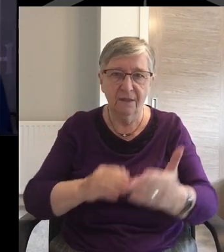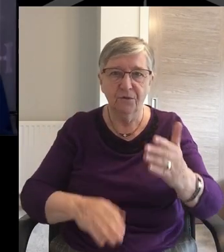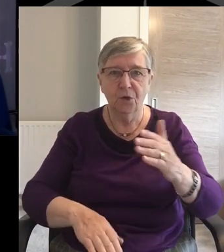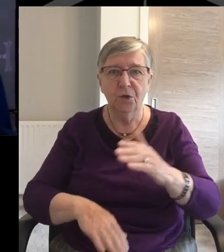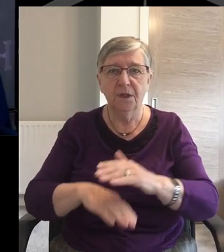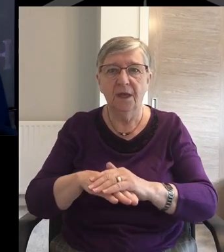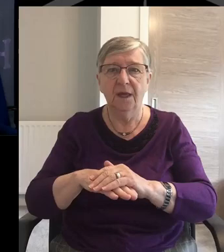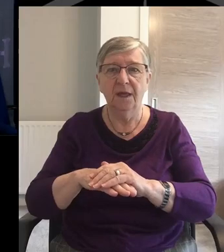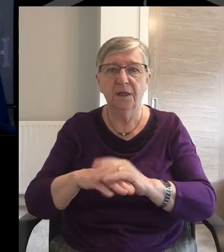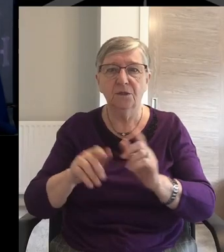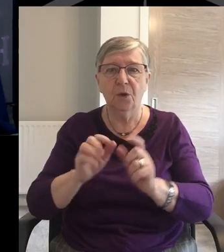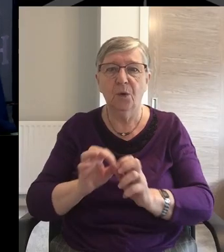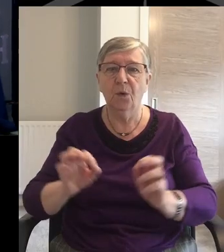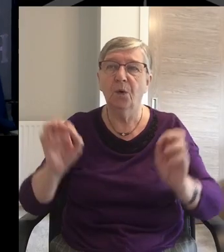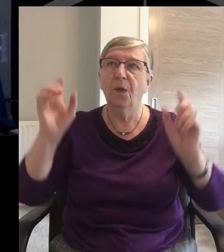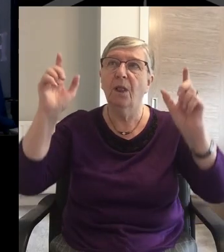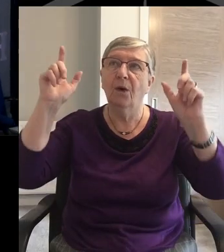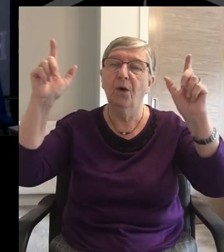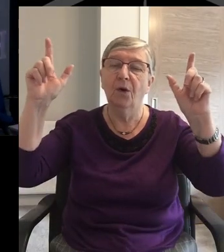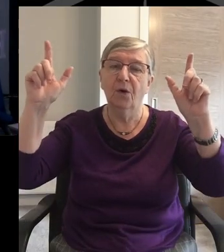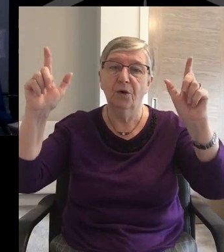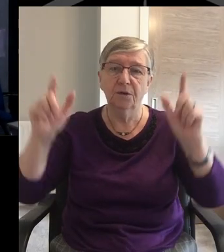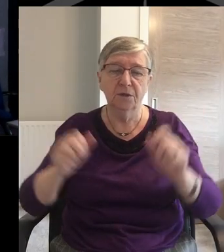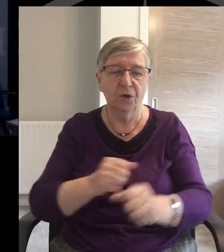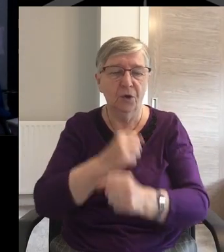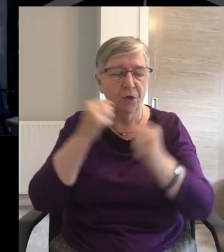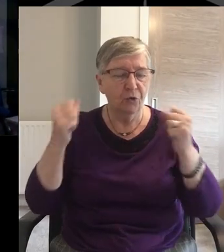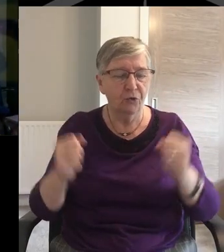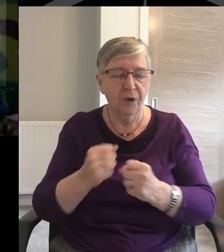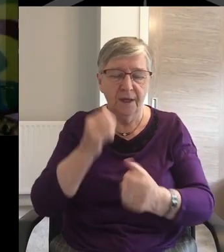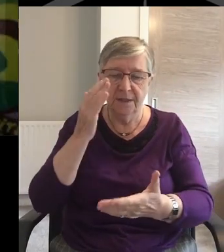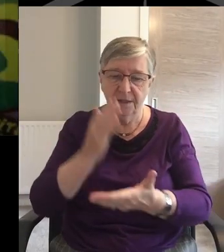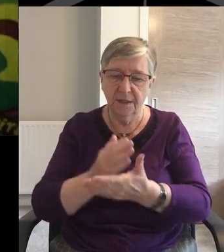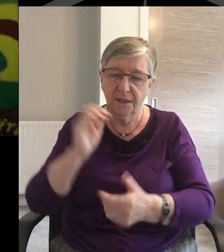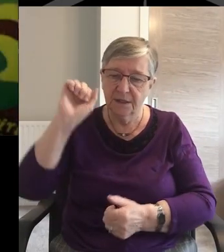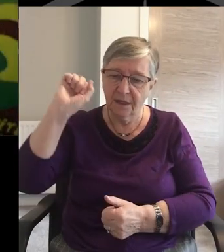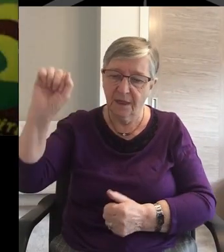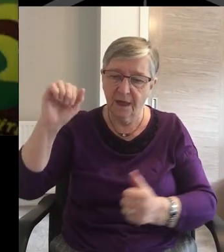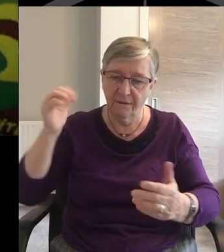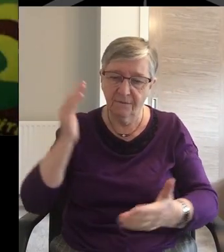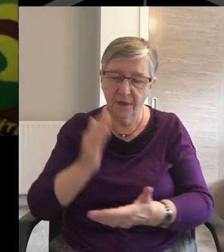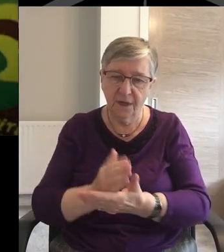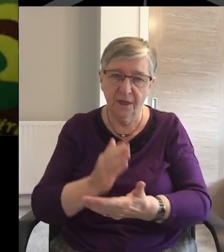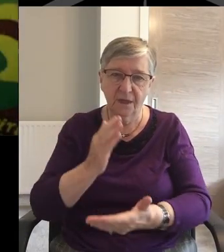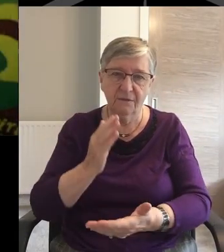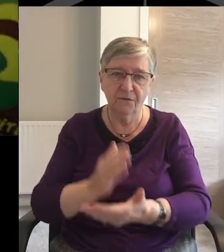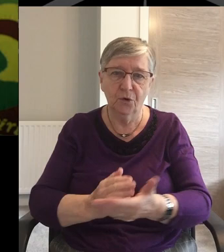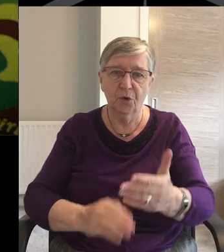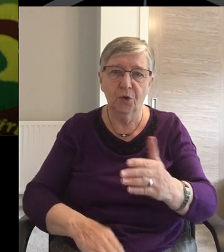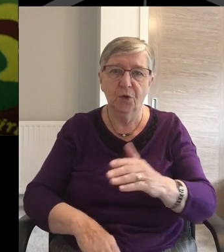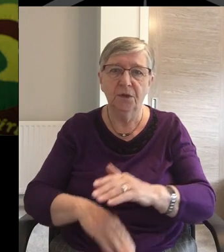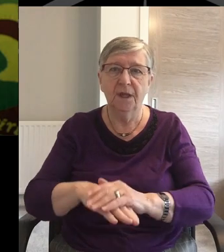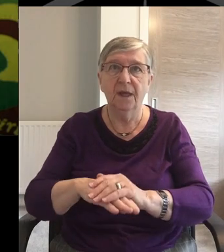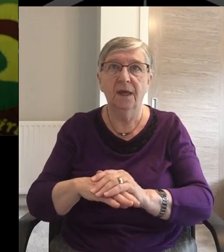faithfulness, O Lord Great is Thy